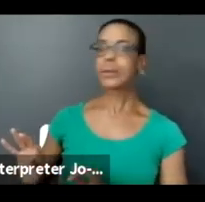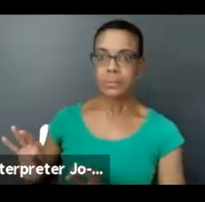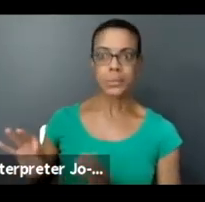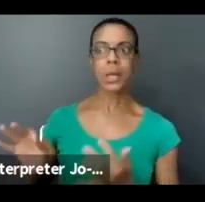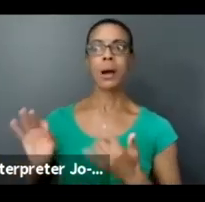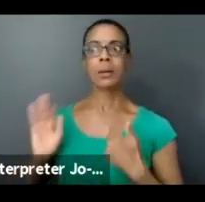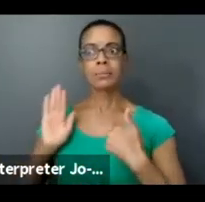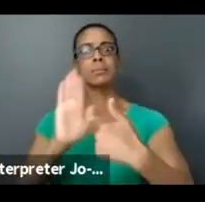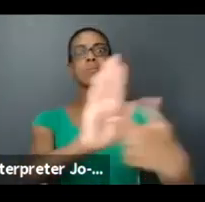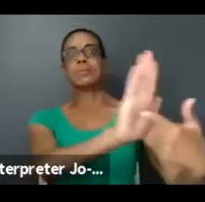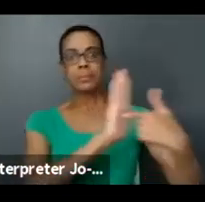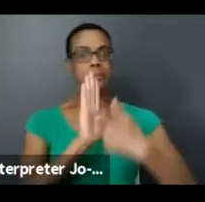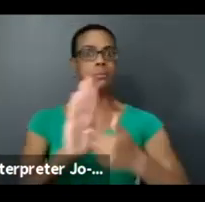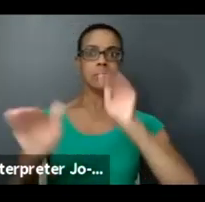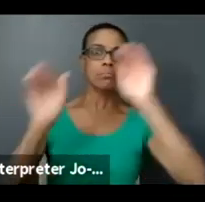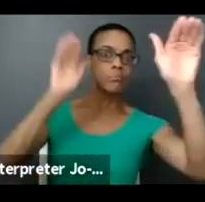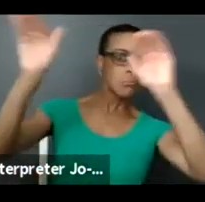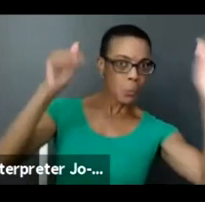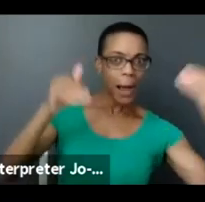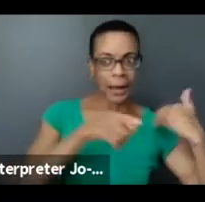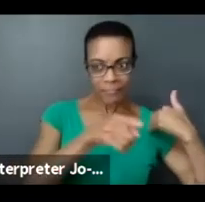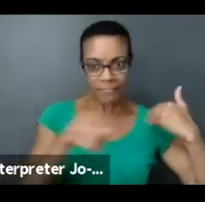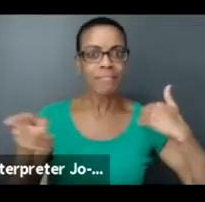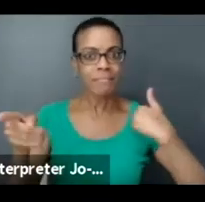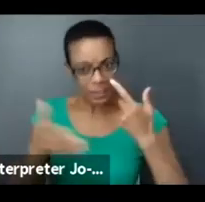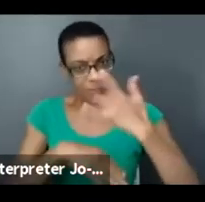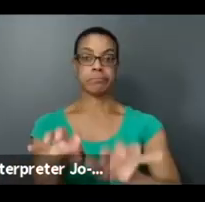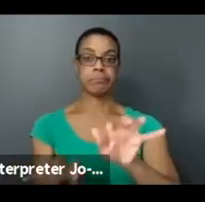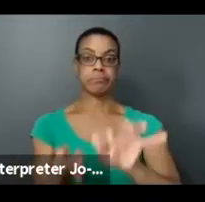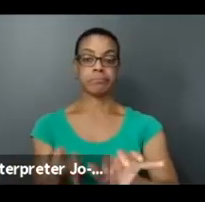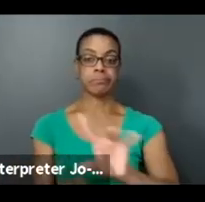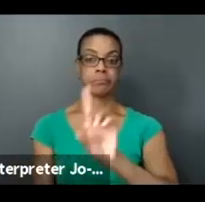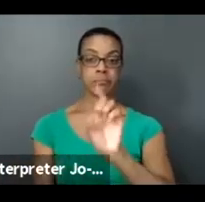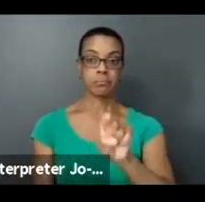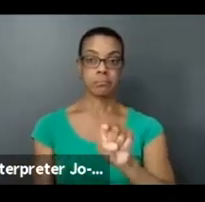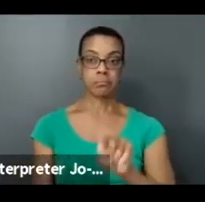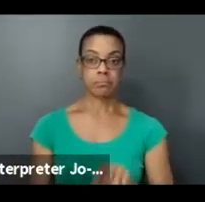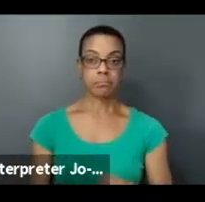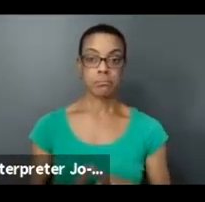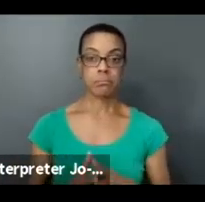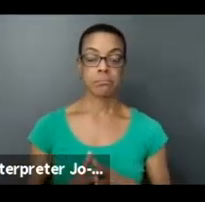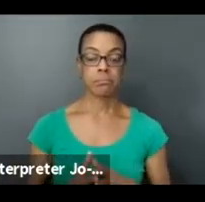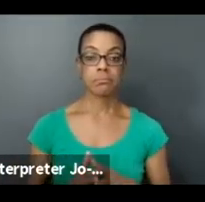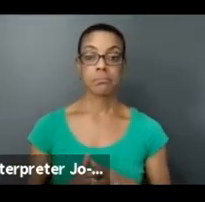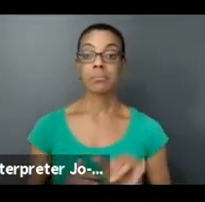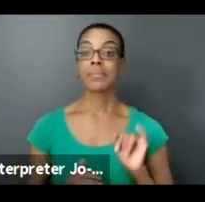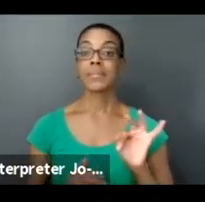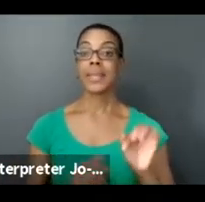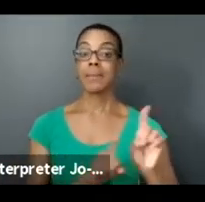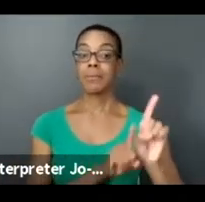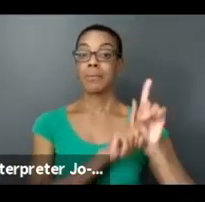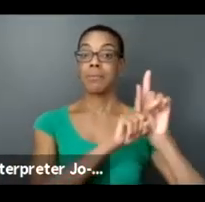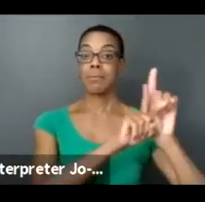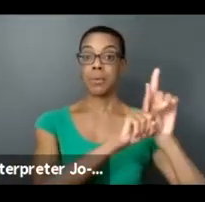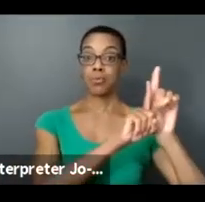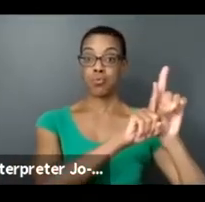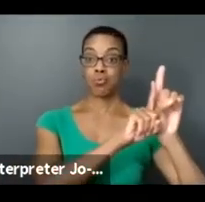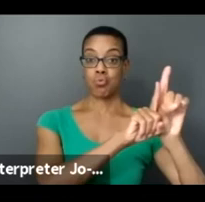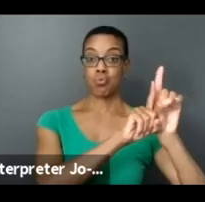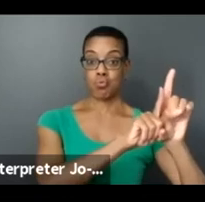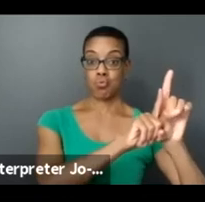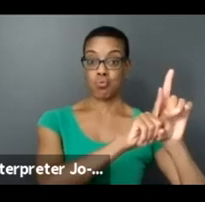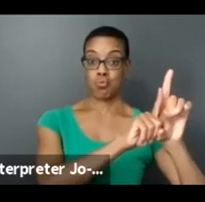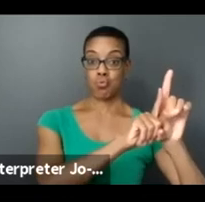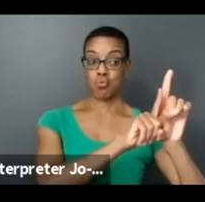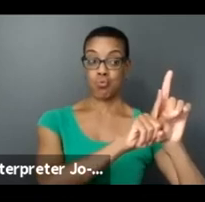possible that may need this funding. So yeah, I appreciate you sharing your thoughts on it. If we're being mentored, can our mentor be located anywhere